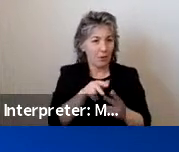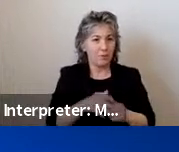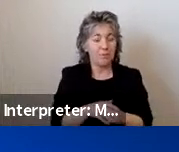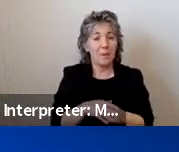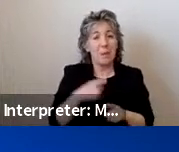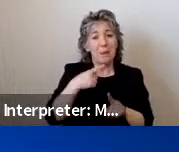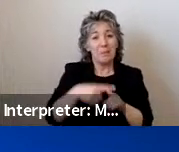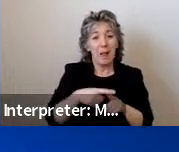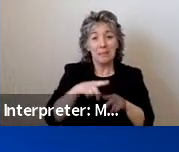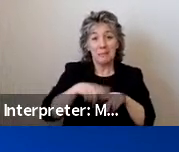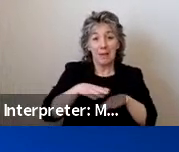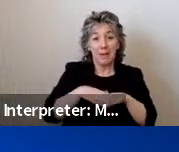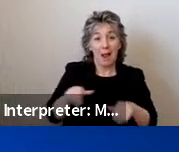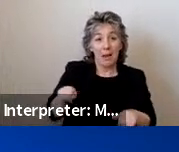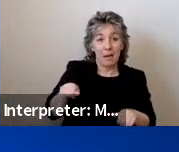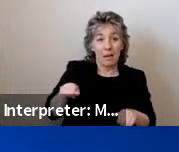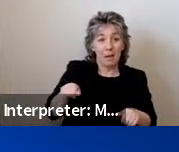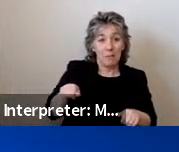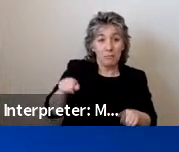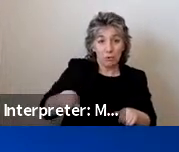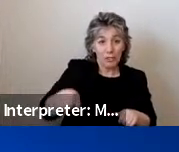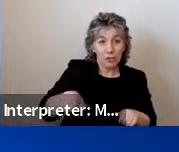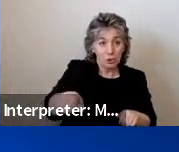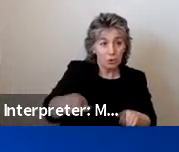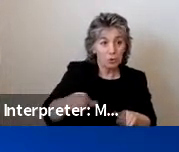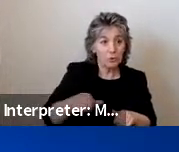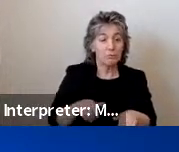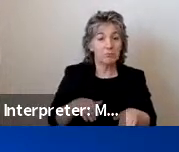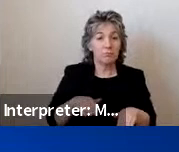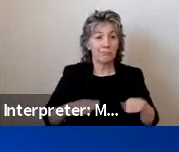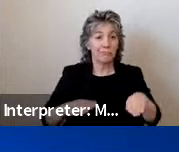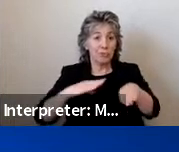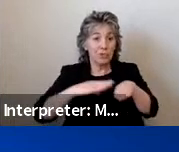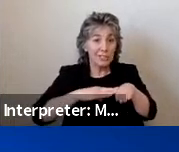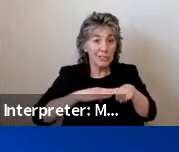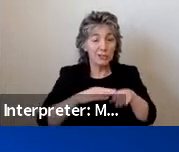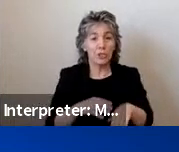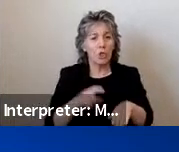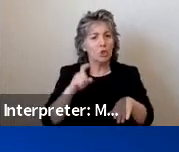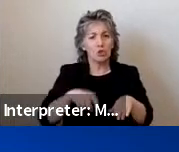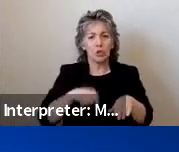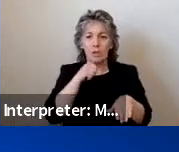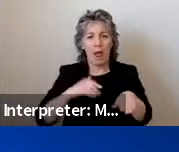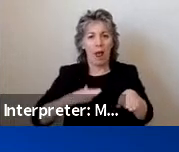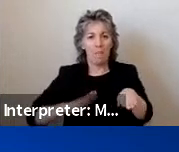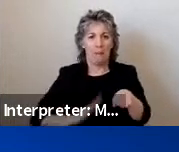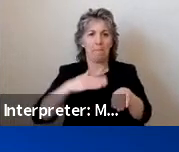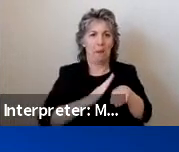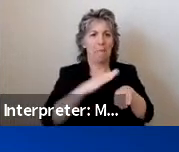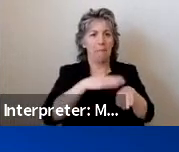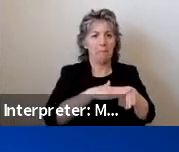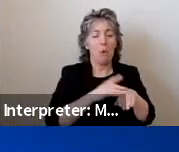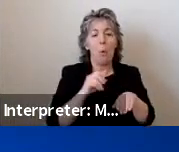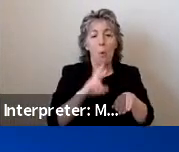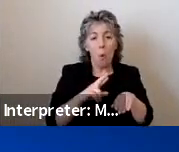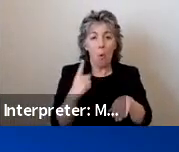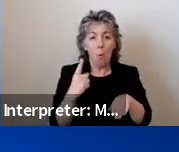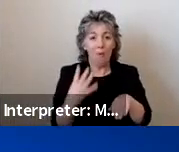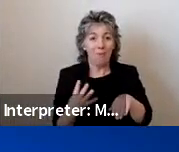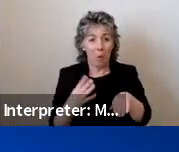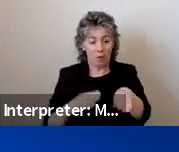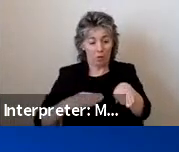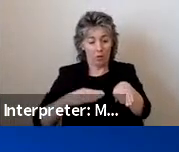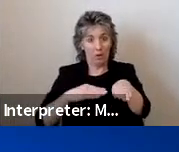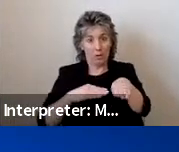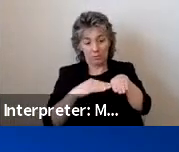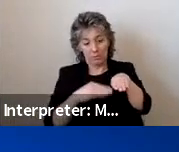and bridge plates. The surface material itself should not have any abrupt changes that exceed one quarter inch vertical or one